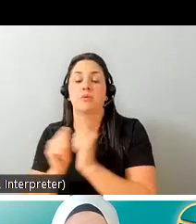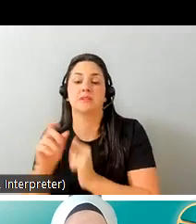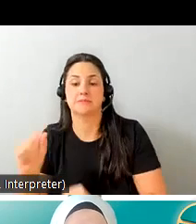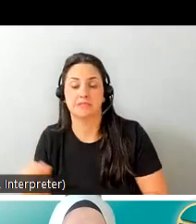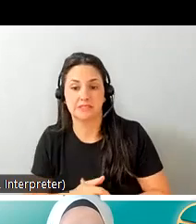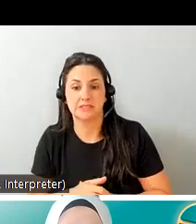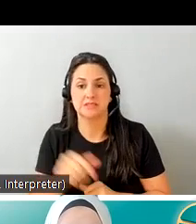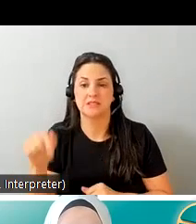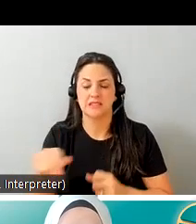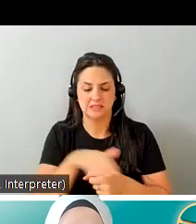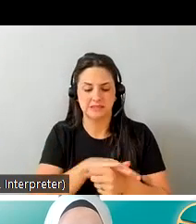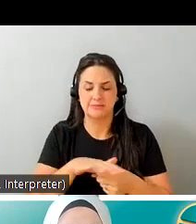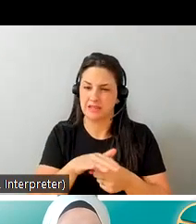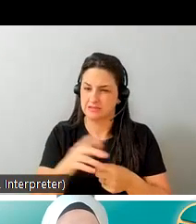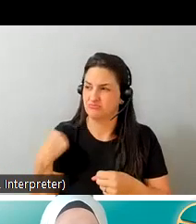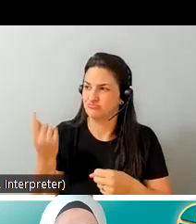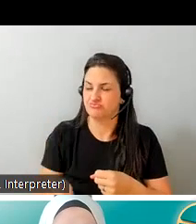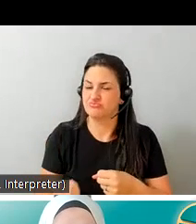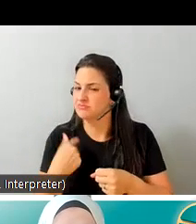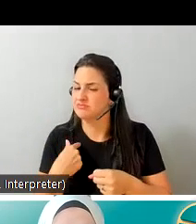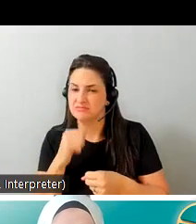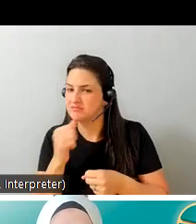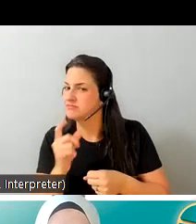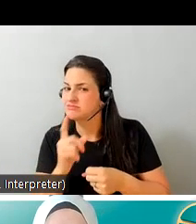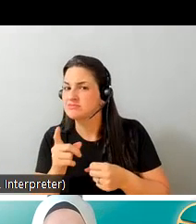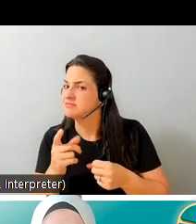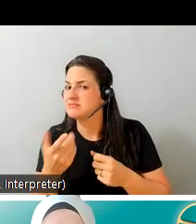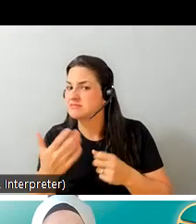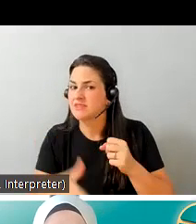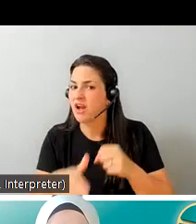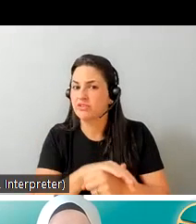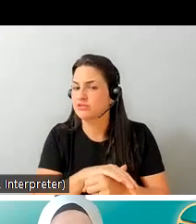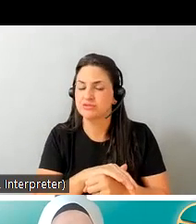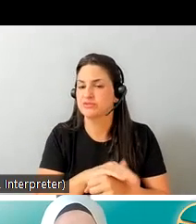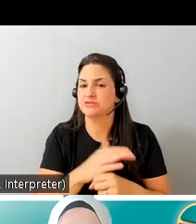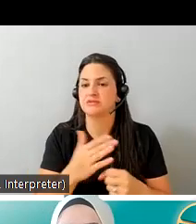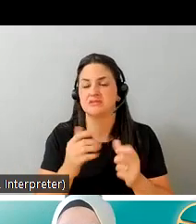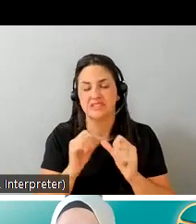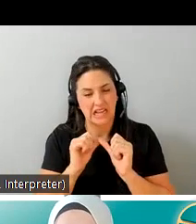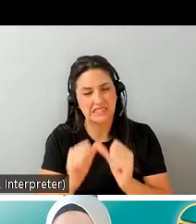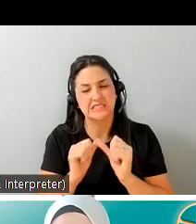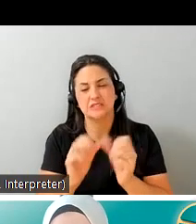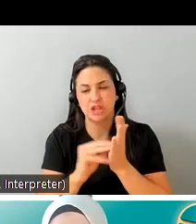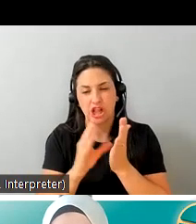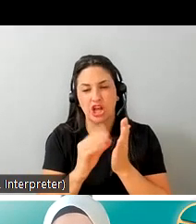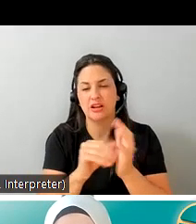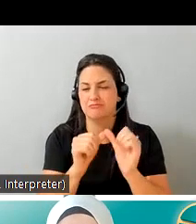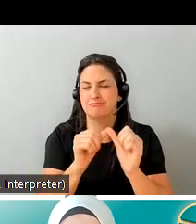this space itself has not been um completely covered and continuous learning is still being applied